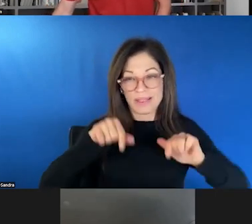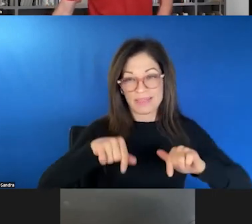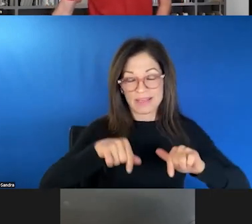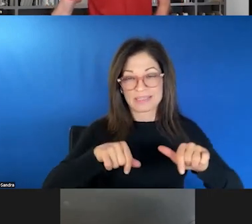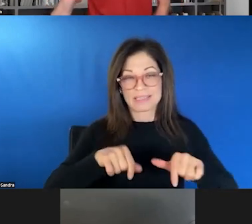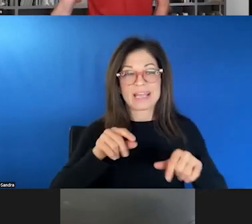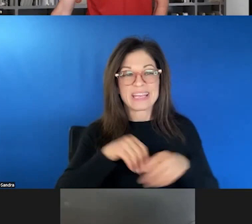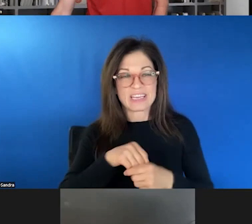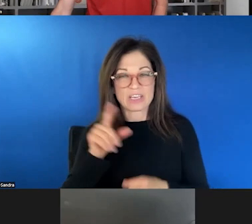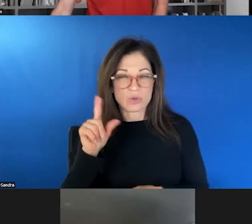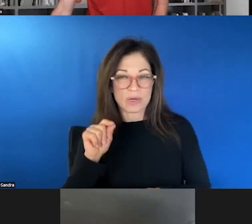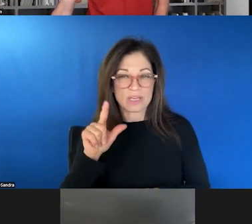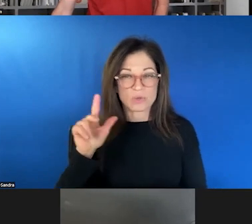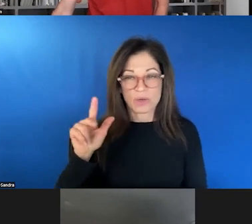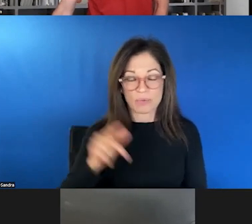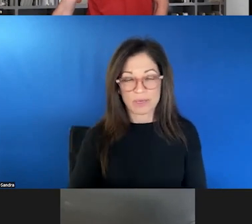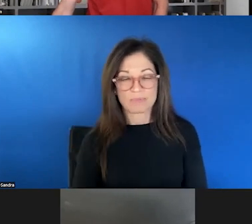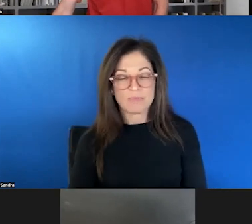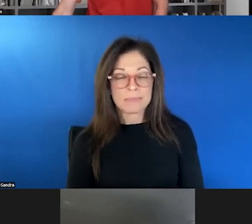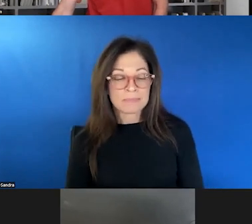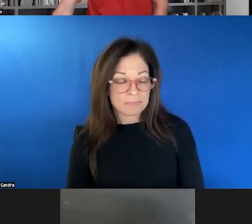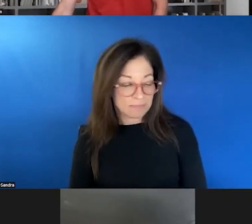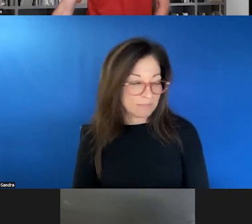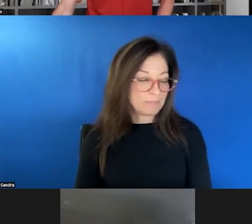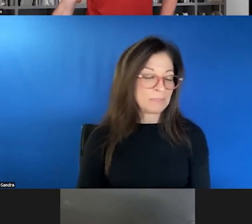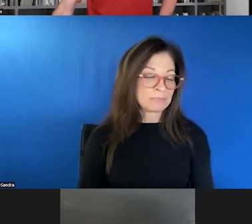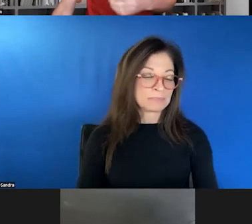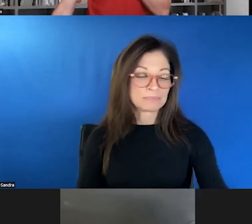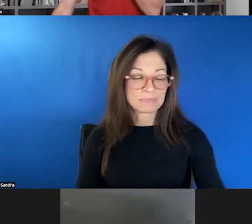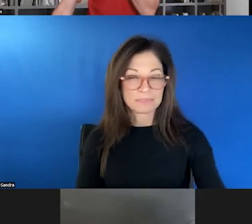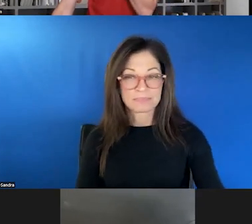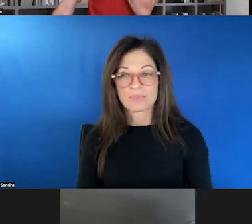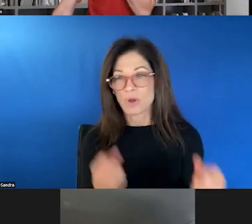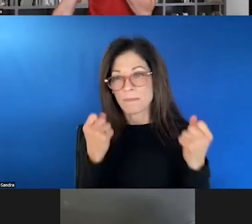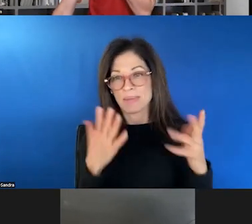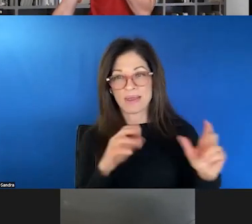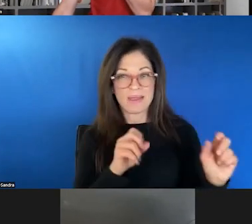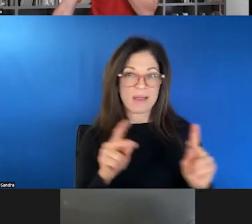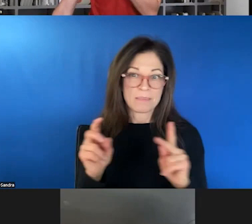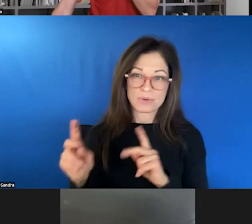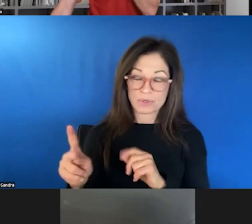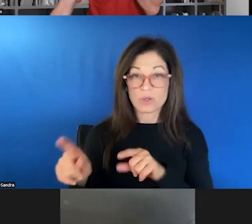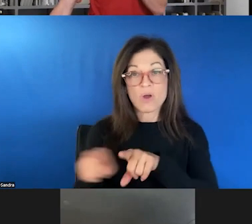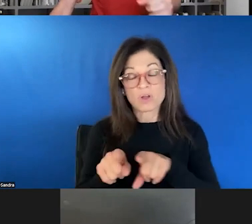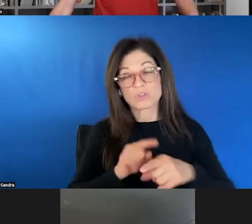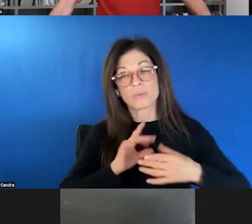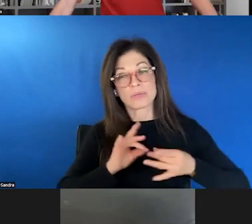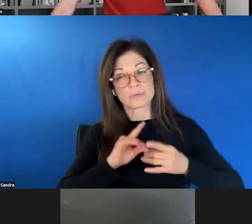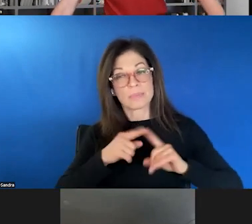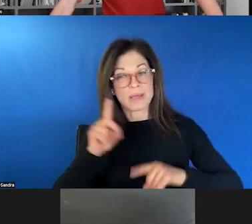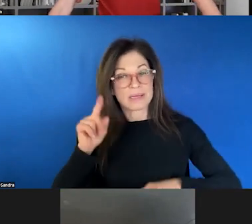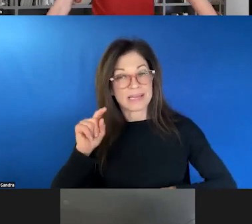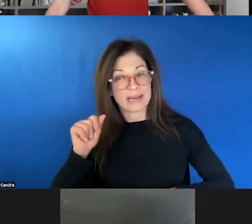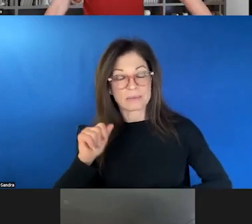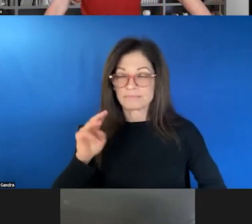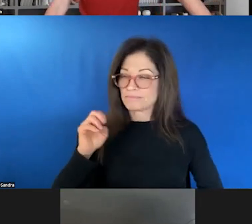2023. And so, you know, there's a lot of opportunities. You know, it was also mentioned about data. Medicaid's a